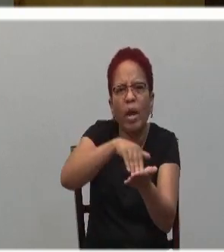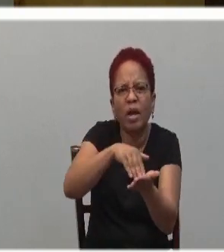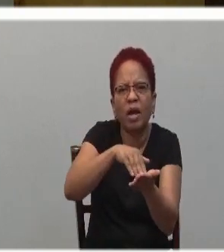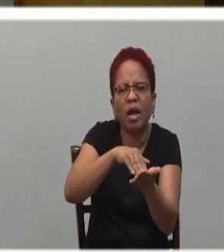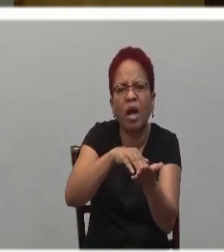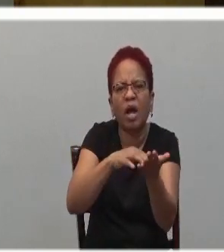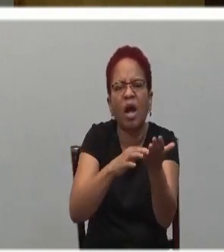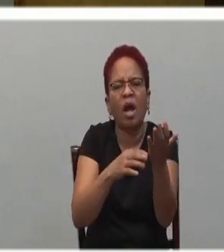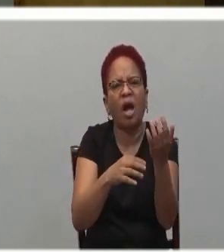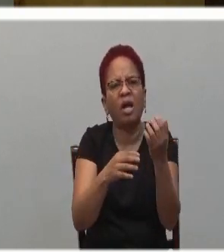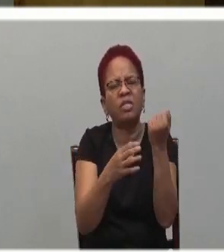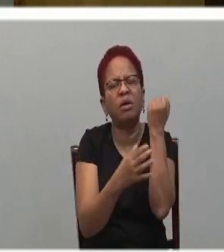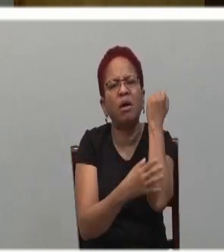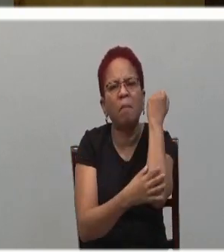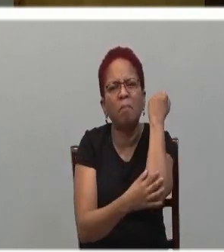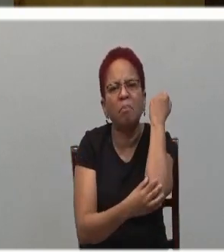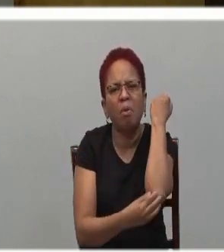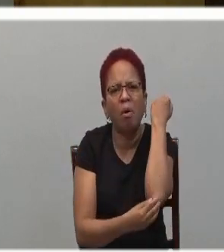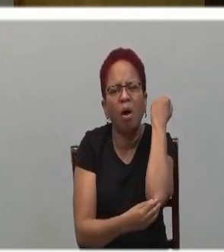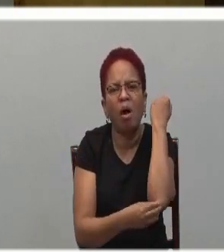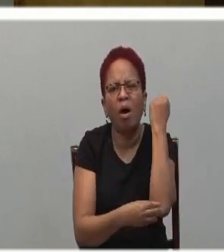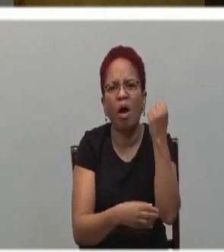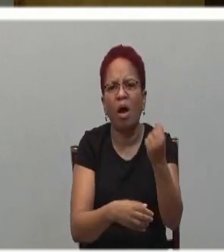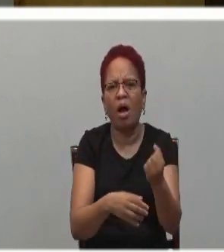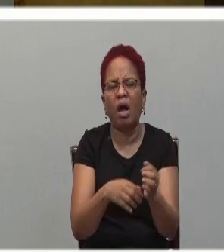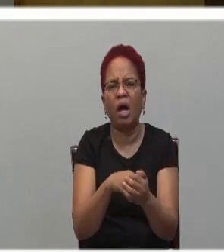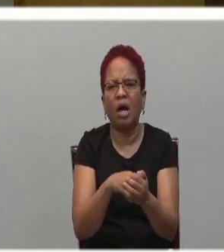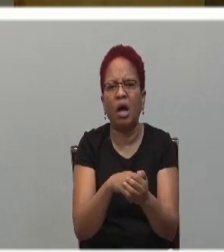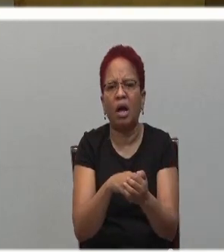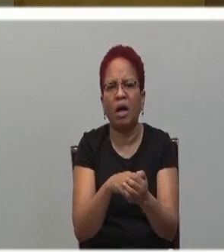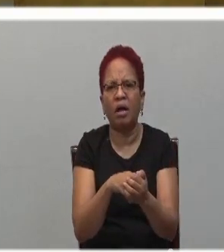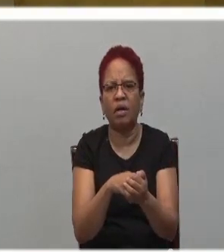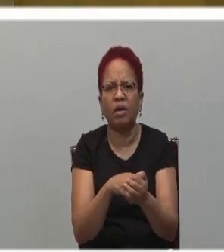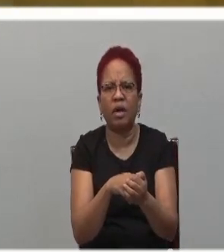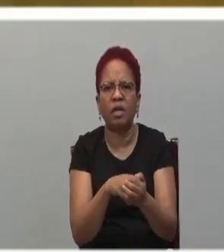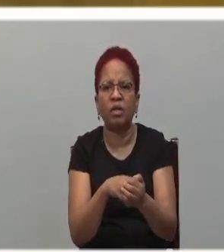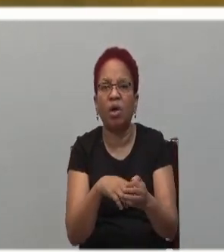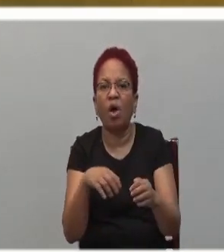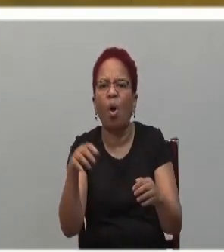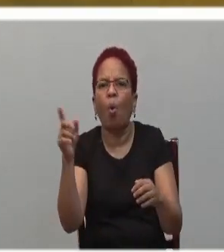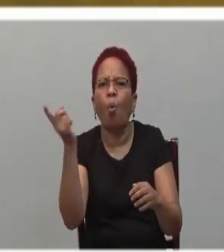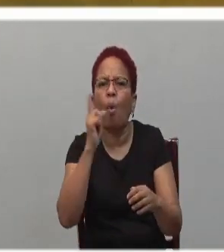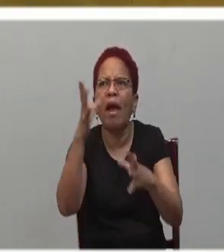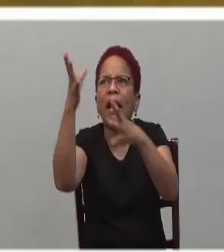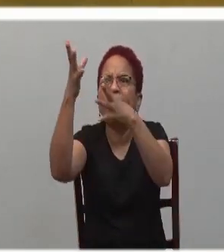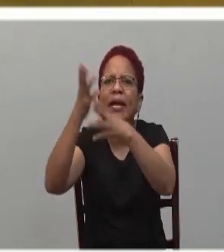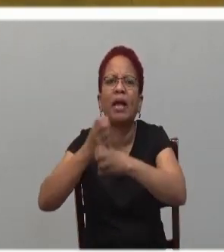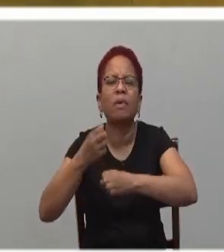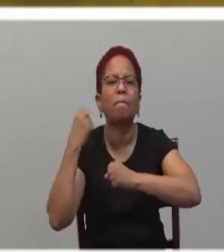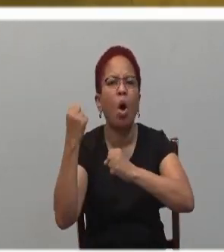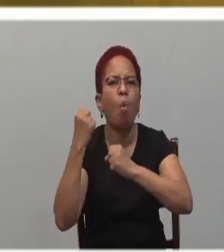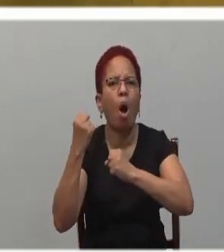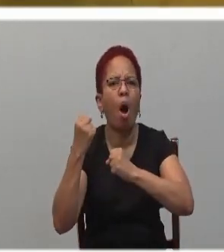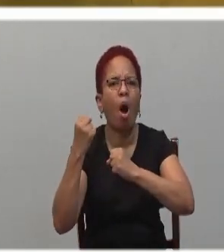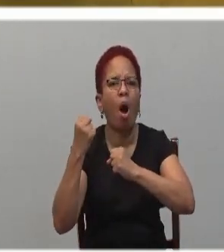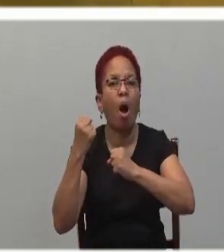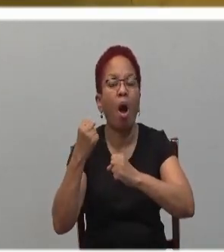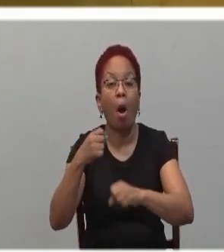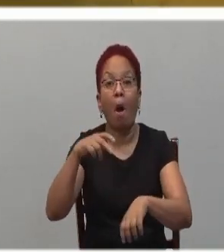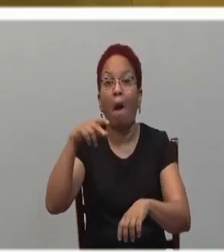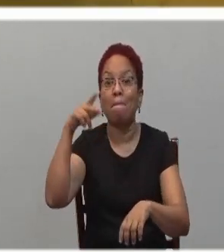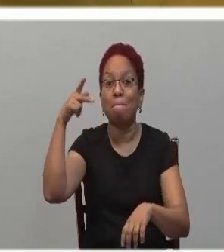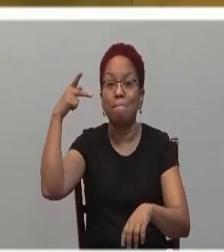to carry Jesus' yoke? From where? Paul answers this straight on.